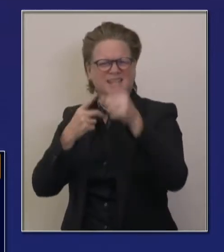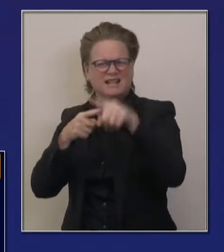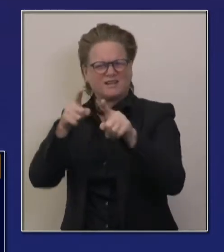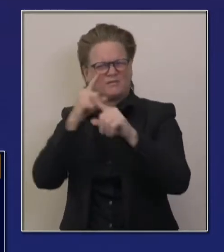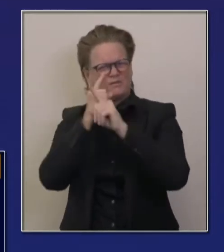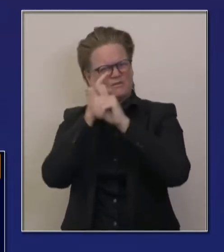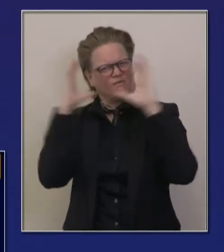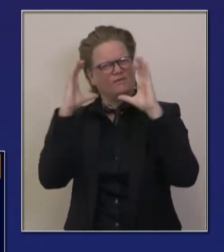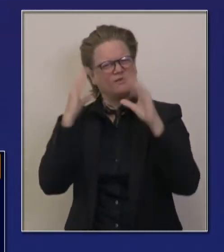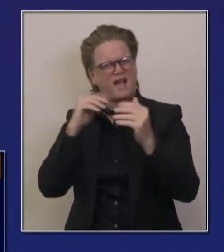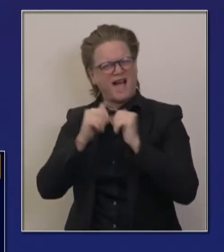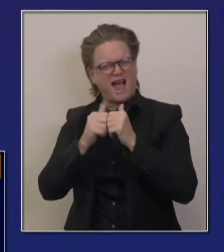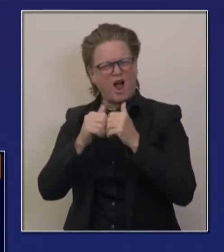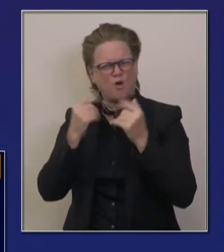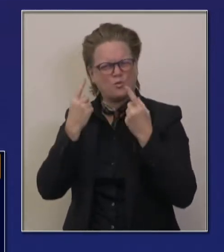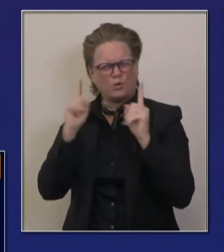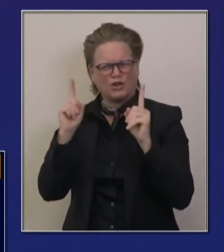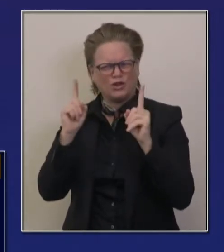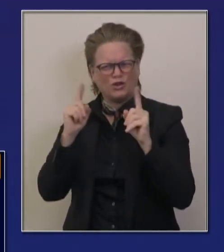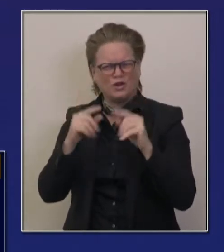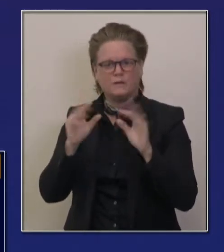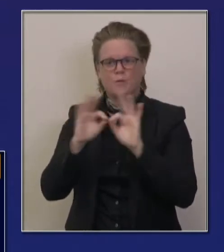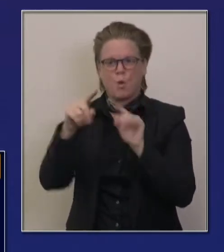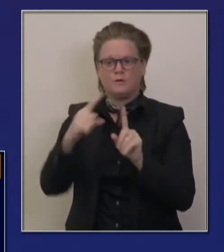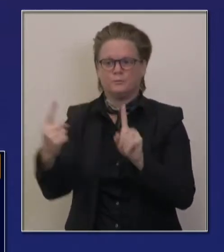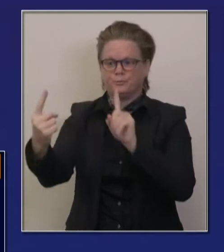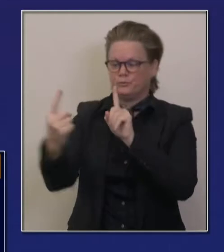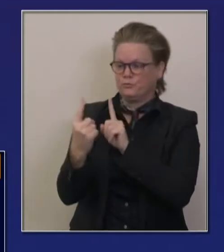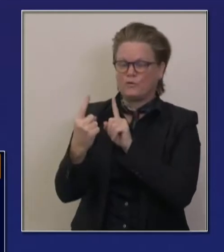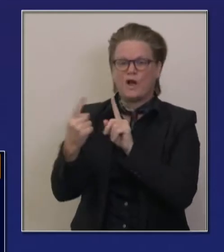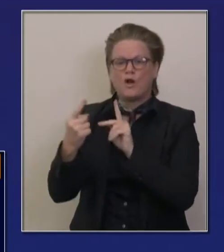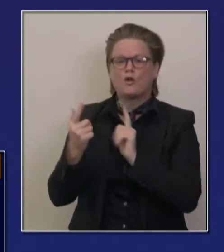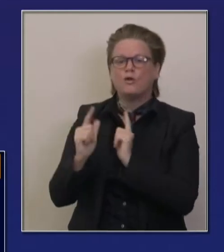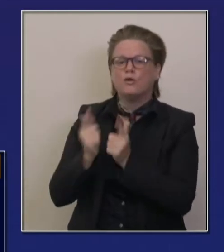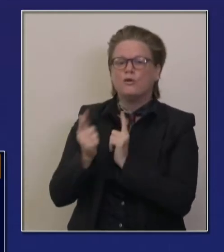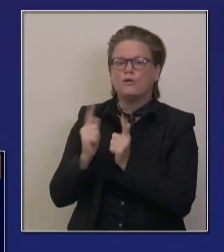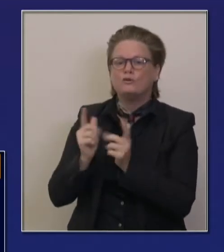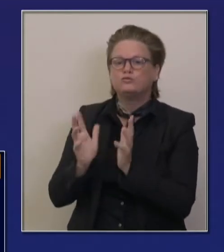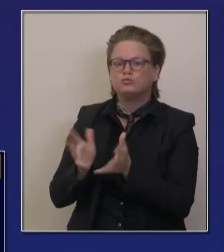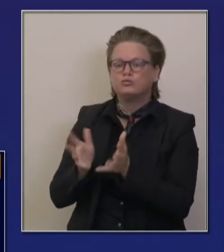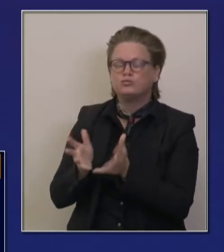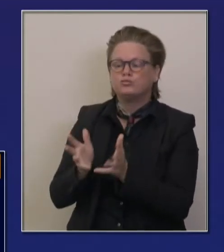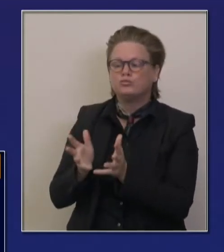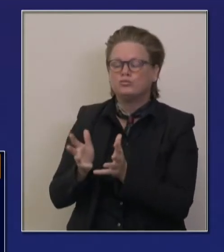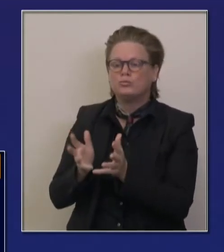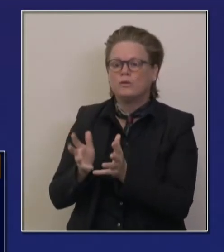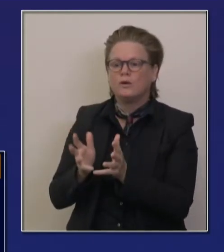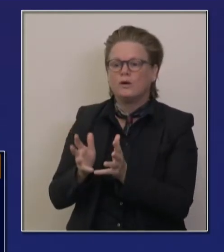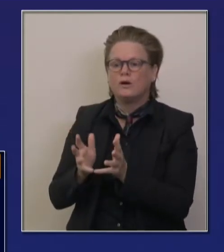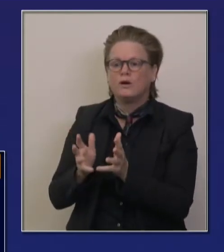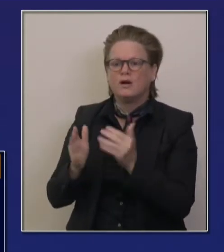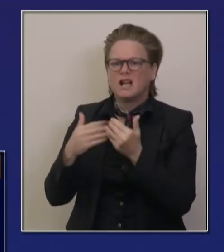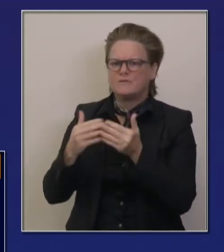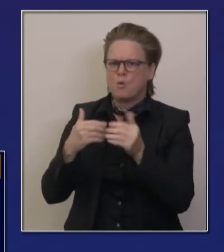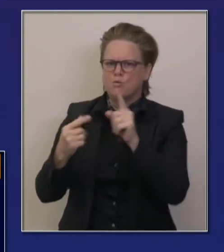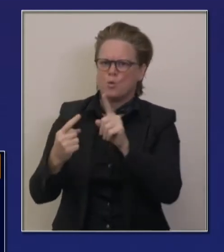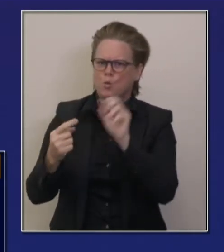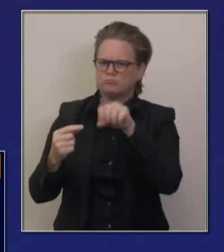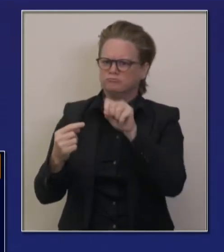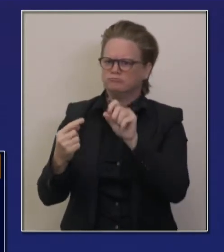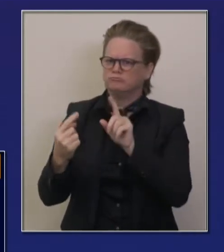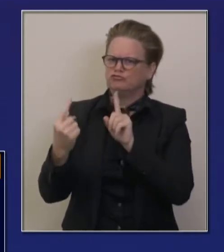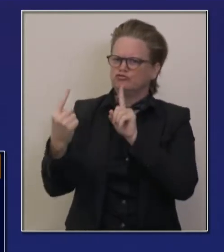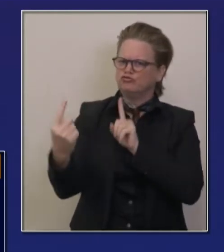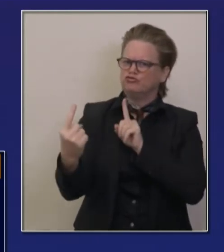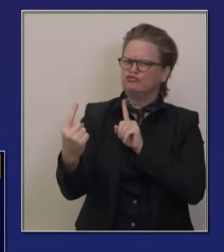Alice and or Bob. You're chatting. You're very close. You're not socially distanced. You're not physically distanced. You're chatting for a number